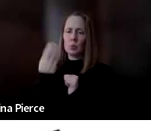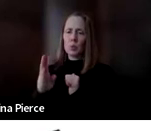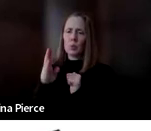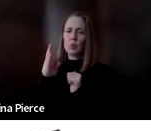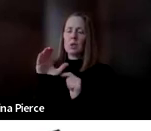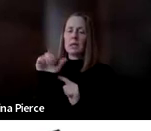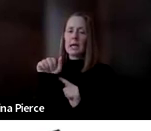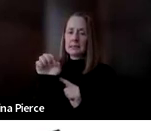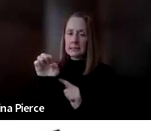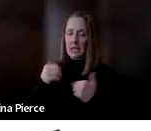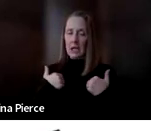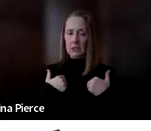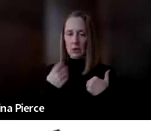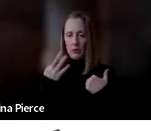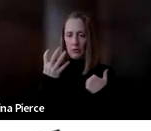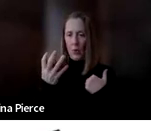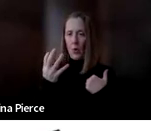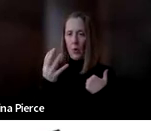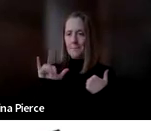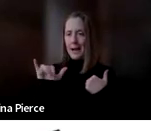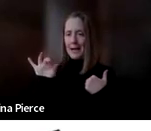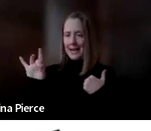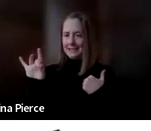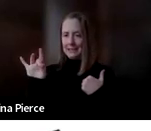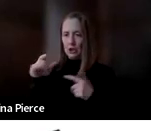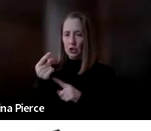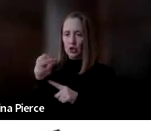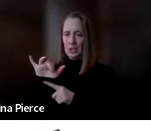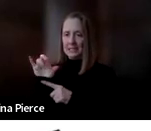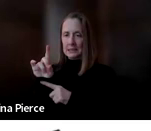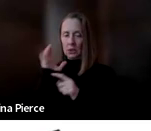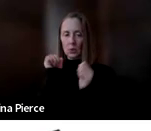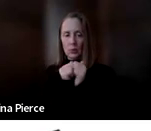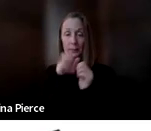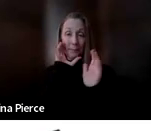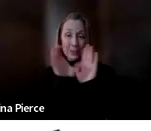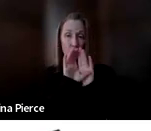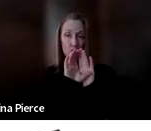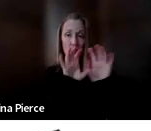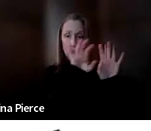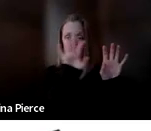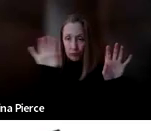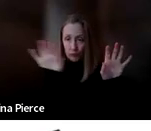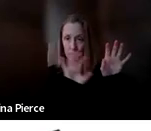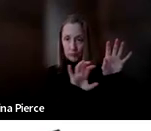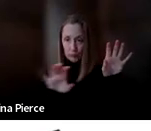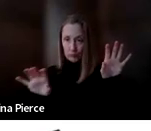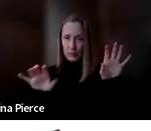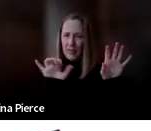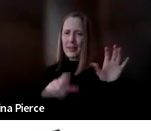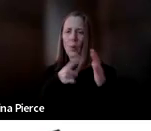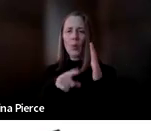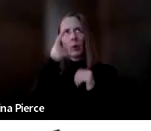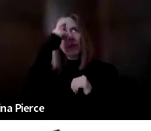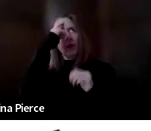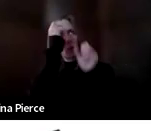a four by eight grid on it with icons with picture icons on it. And tech AAC is what we often think about when